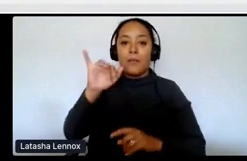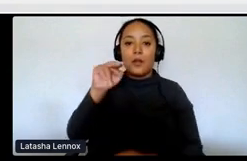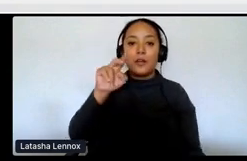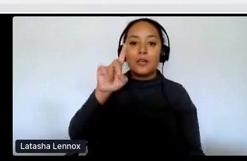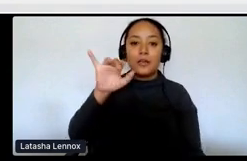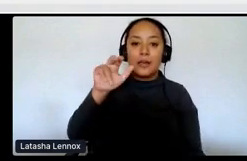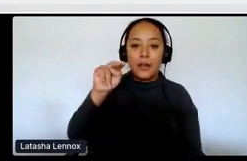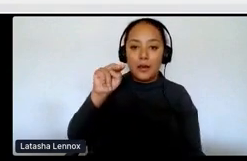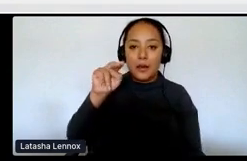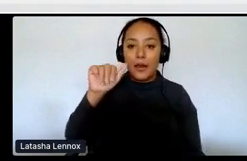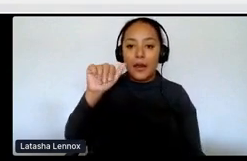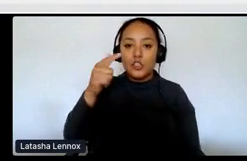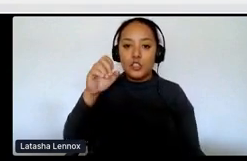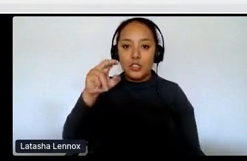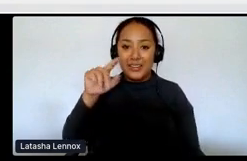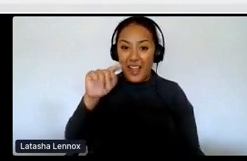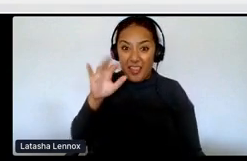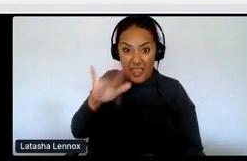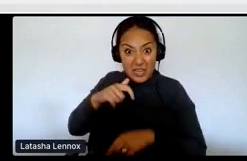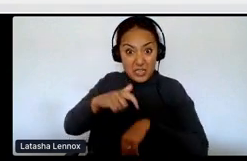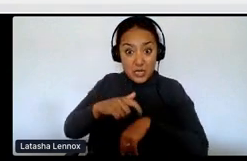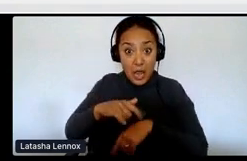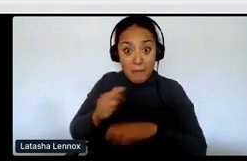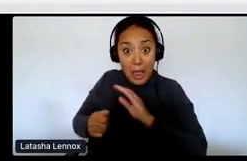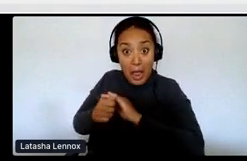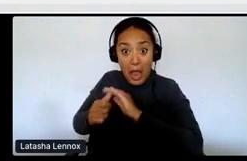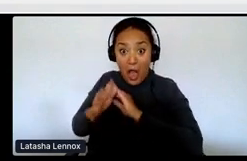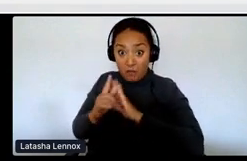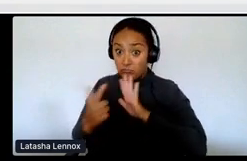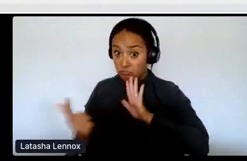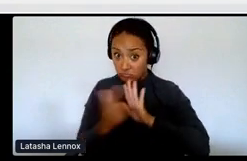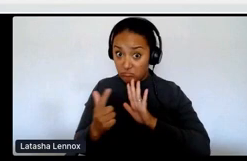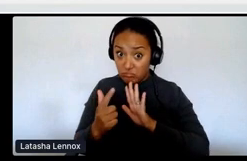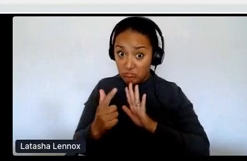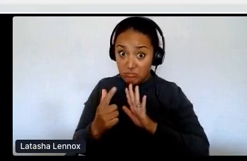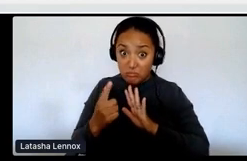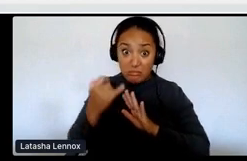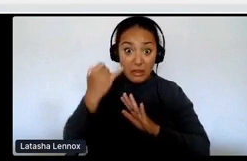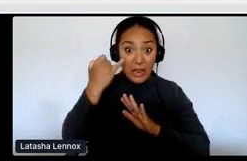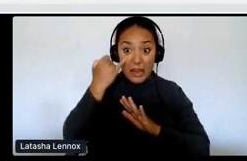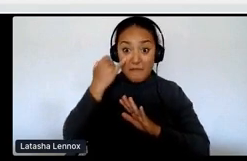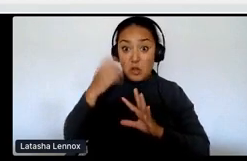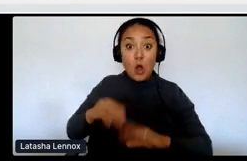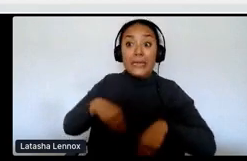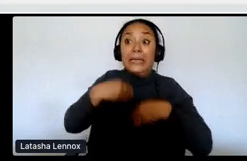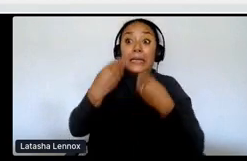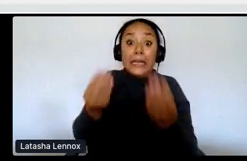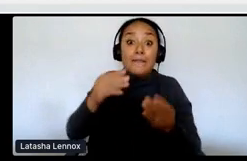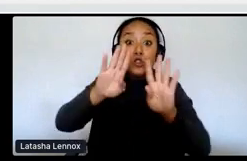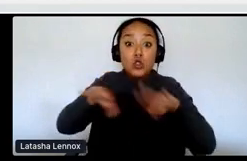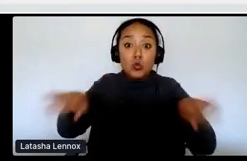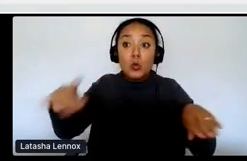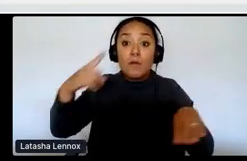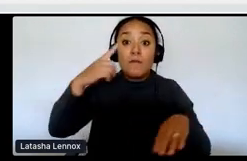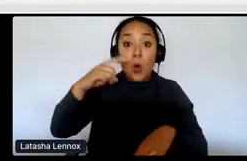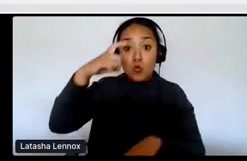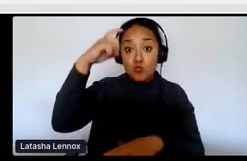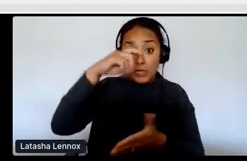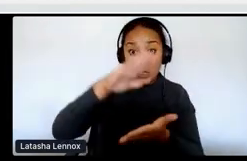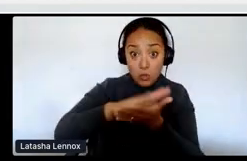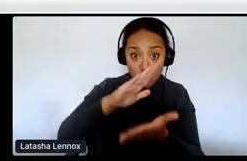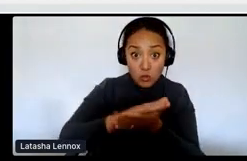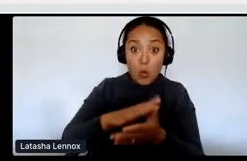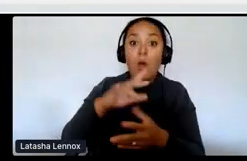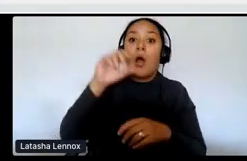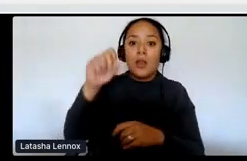time. And you could go to jail if you didn't release your children to go to these government concentration